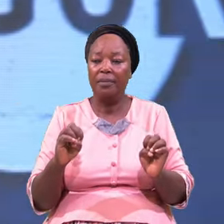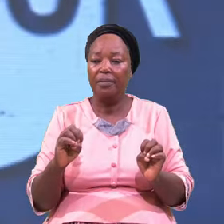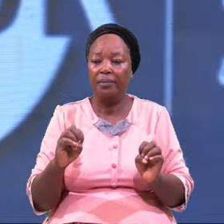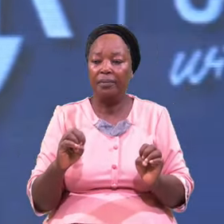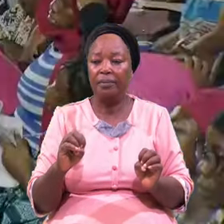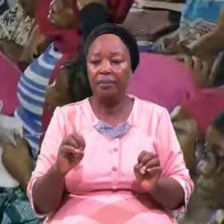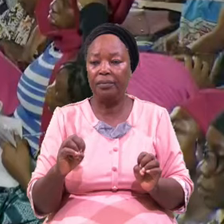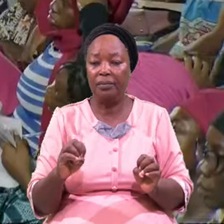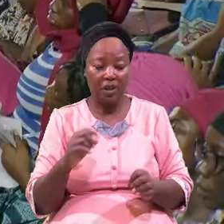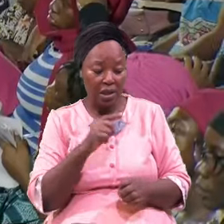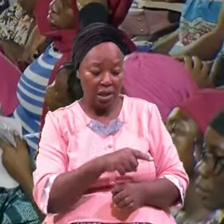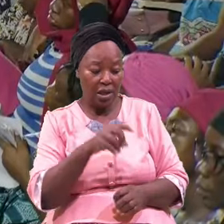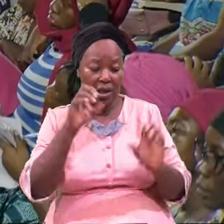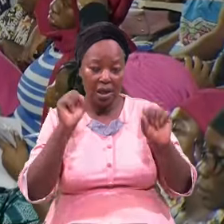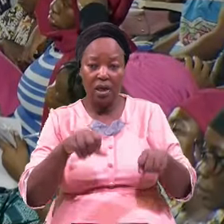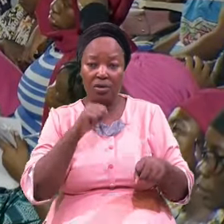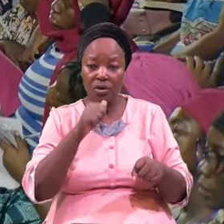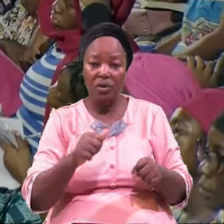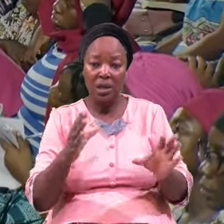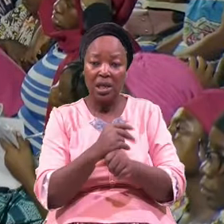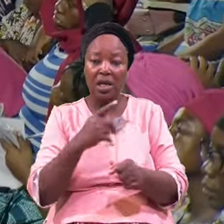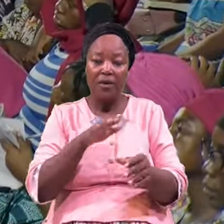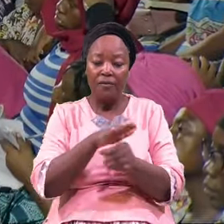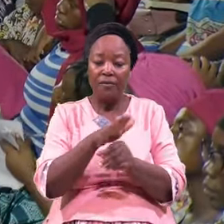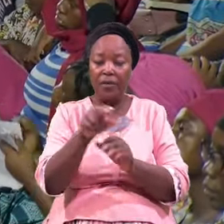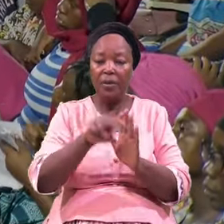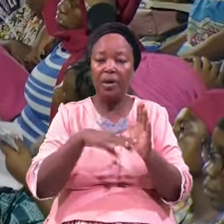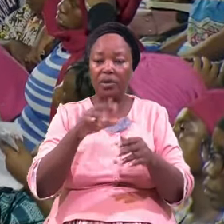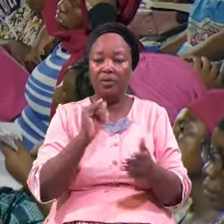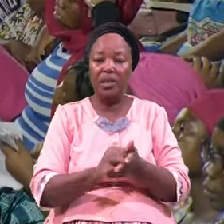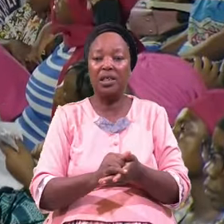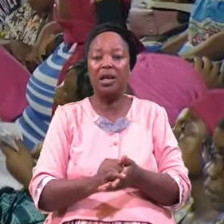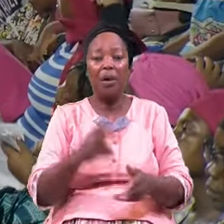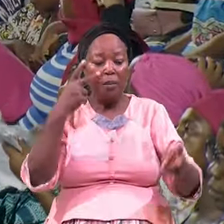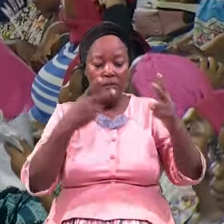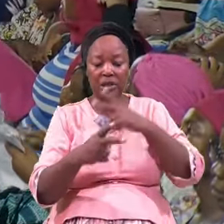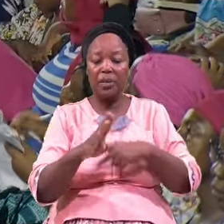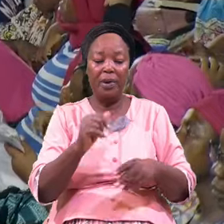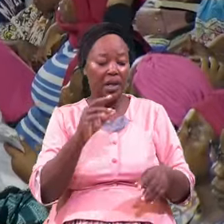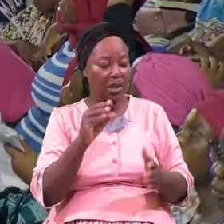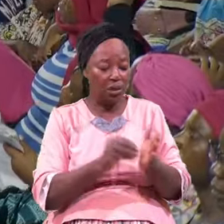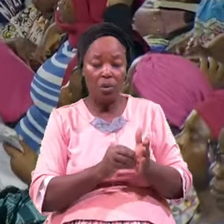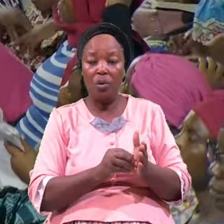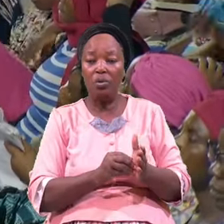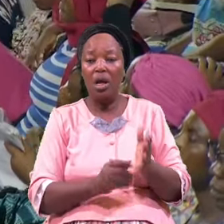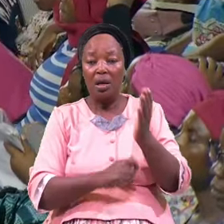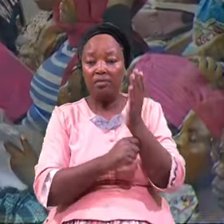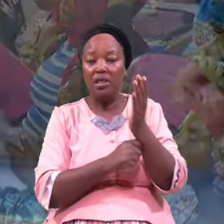He Couldn't Get The Fulfillment Of The Prophecy By His Own Fleshly Canal Method